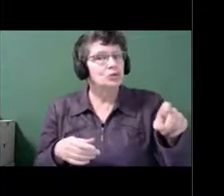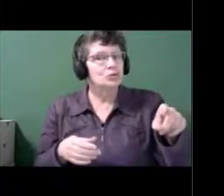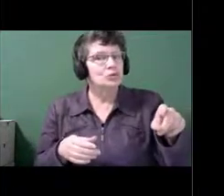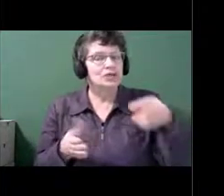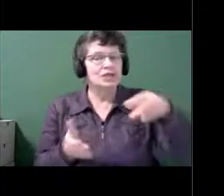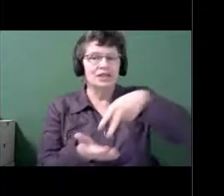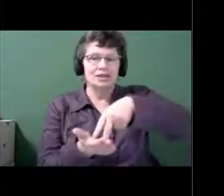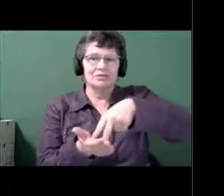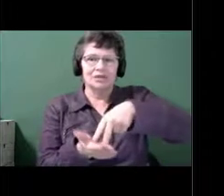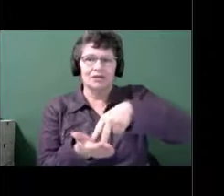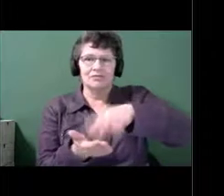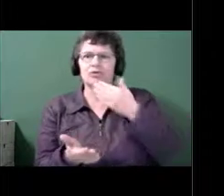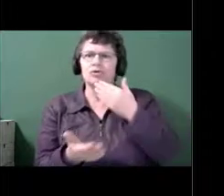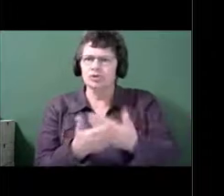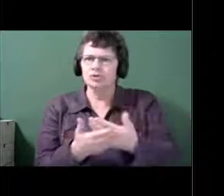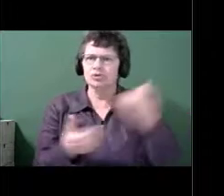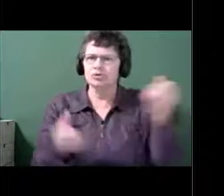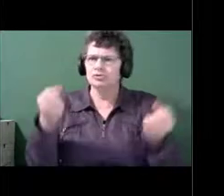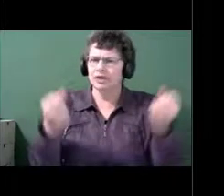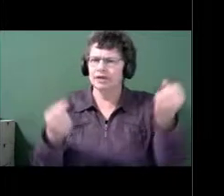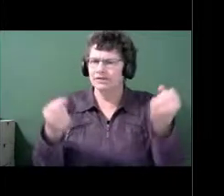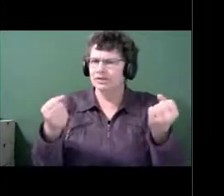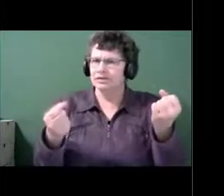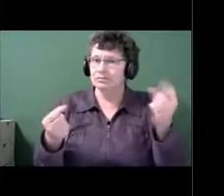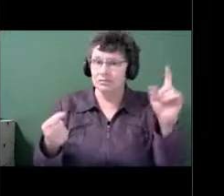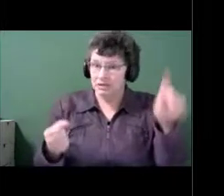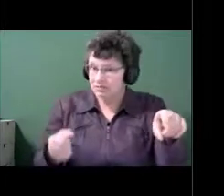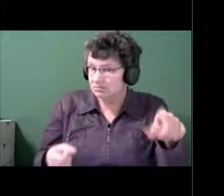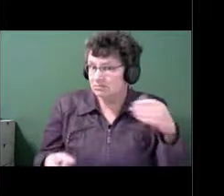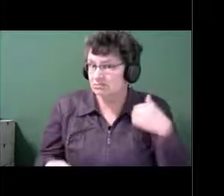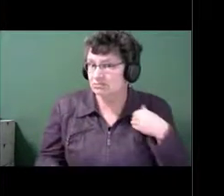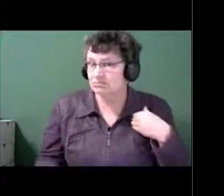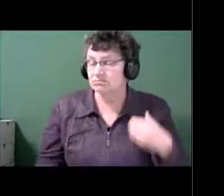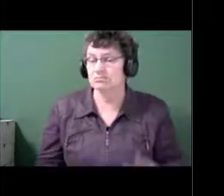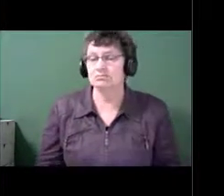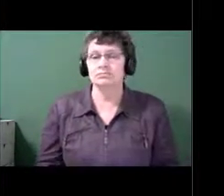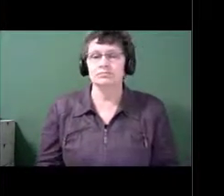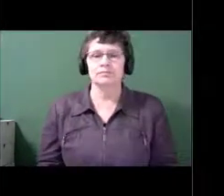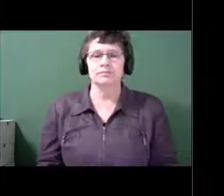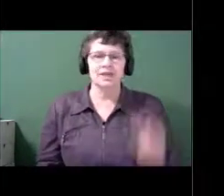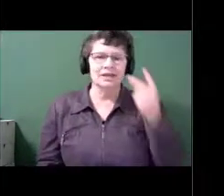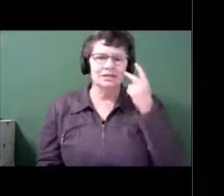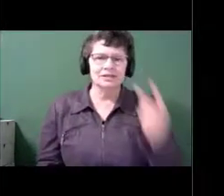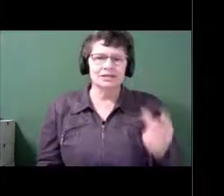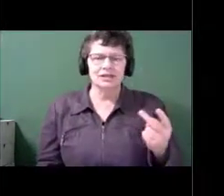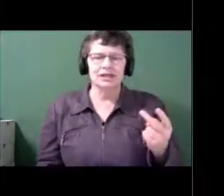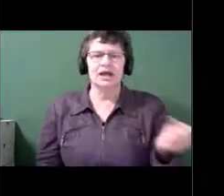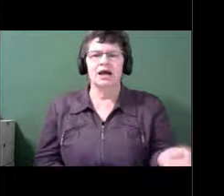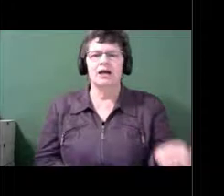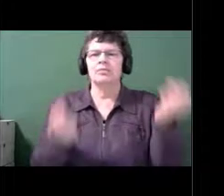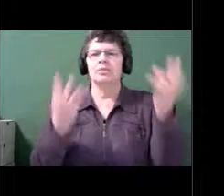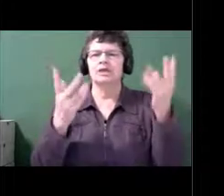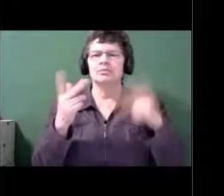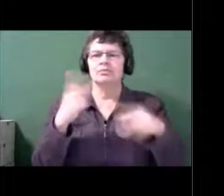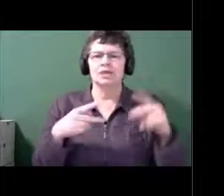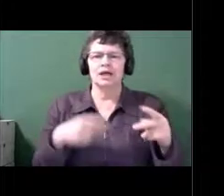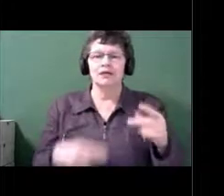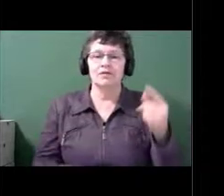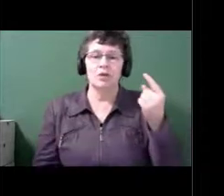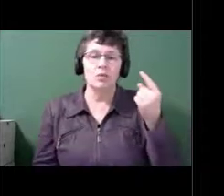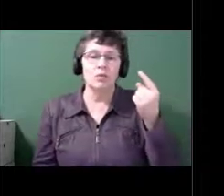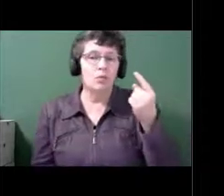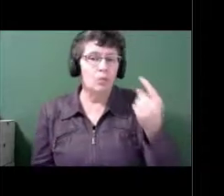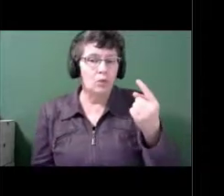well. And here we have the number of people who have just one problem or two problems or three